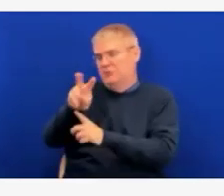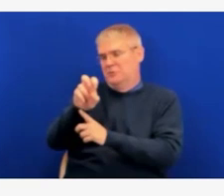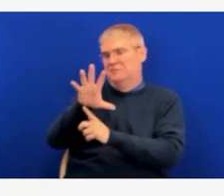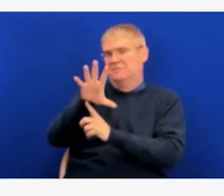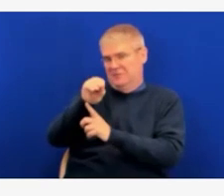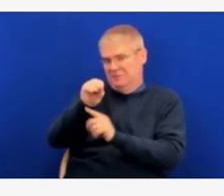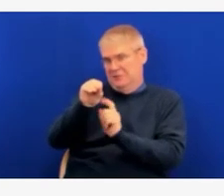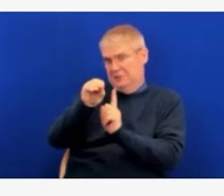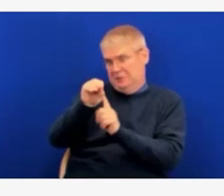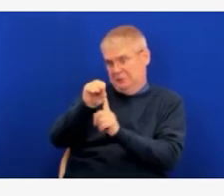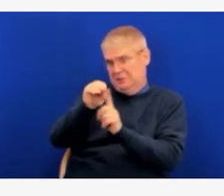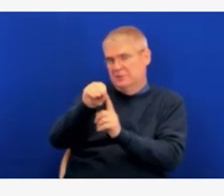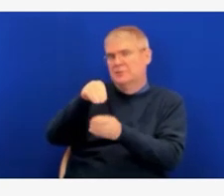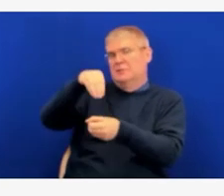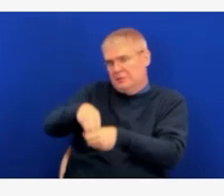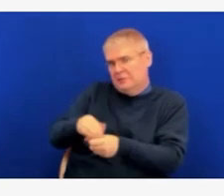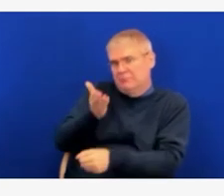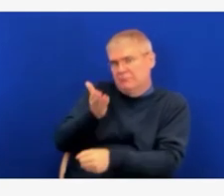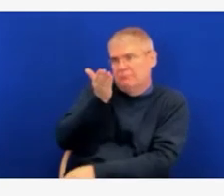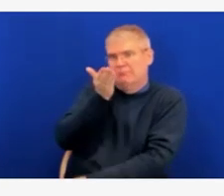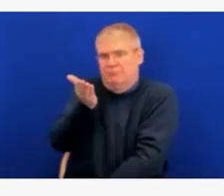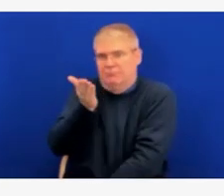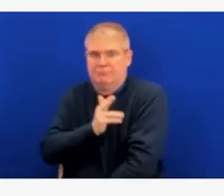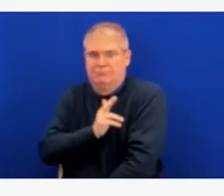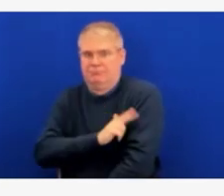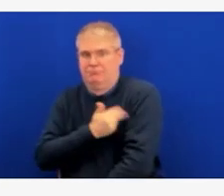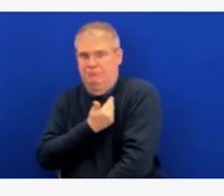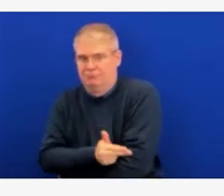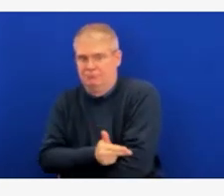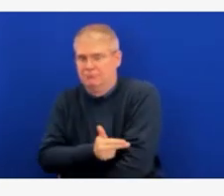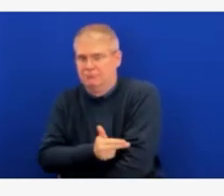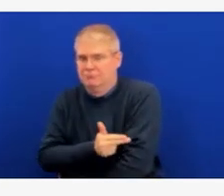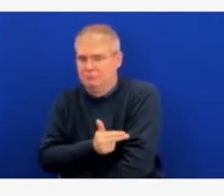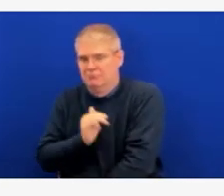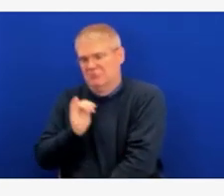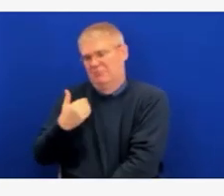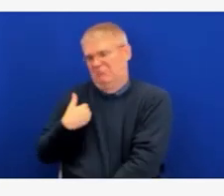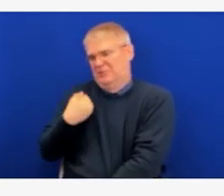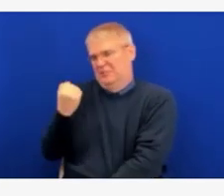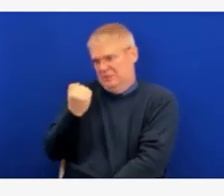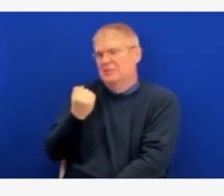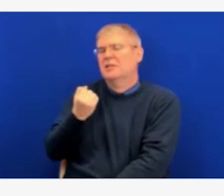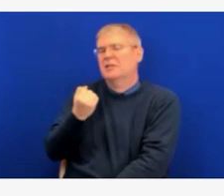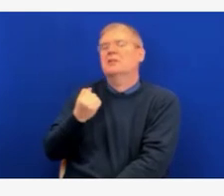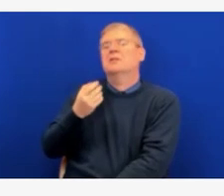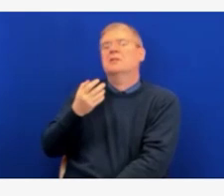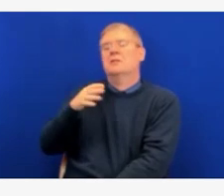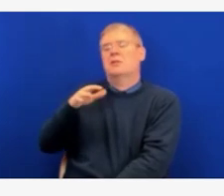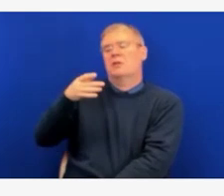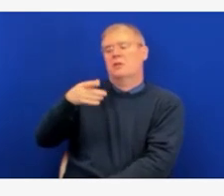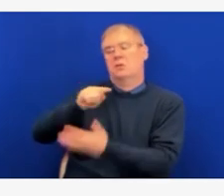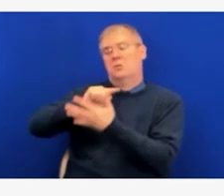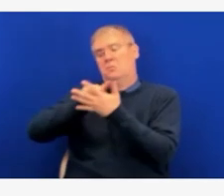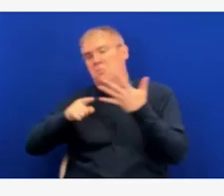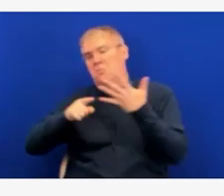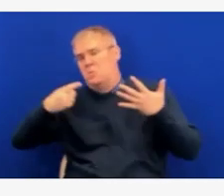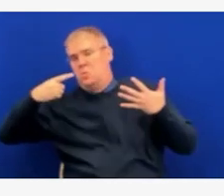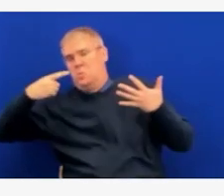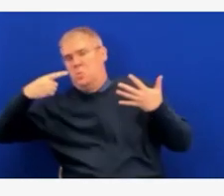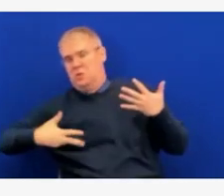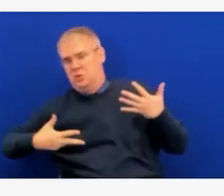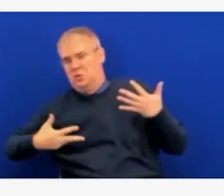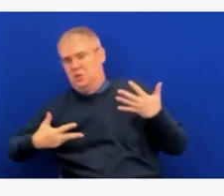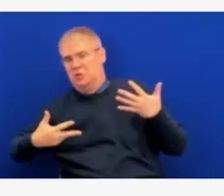In addition, 37 Idaho children have developed a post-infection complication that's called